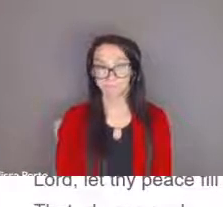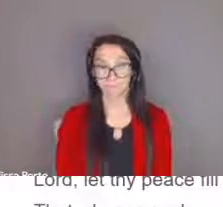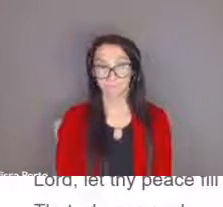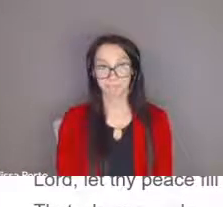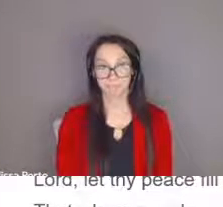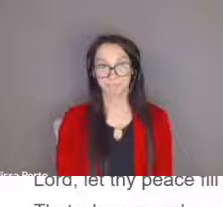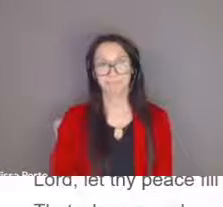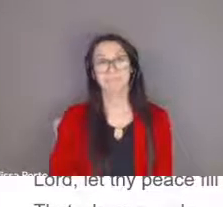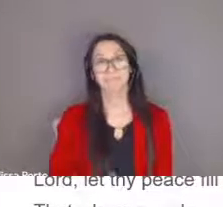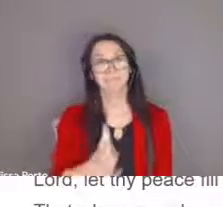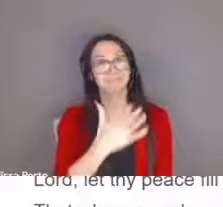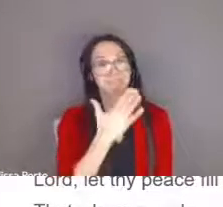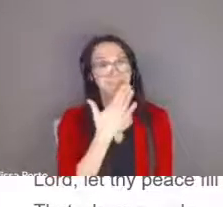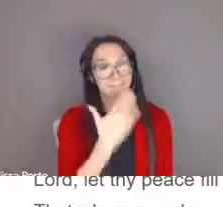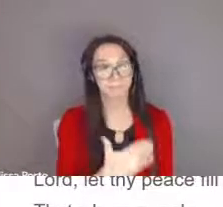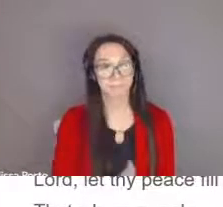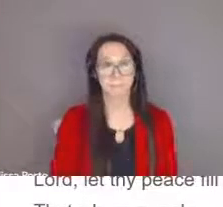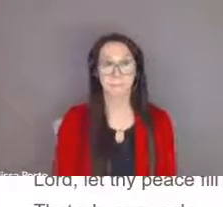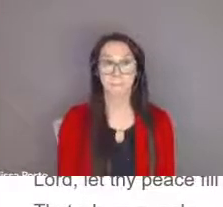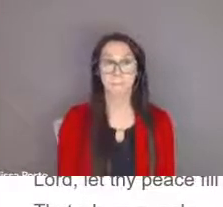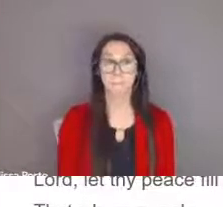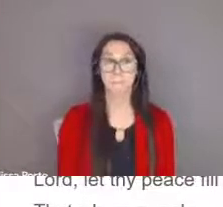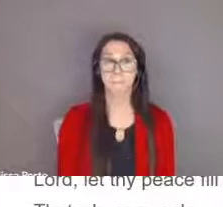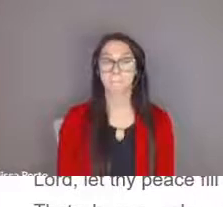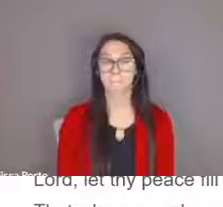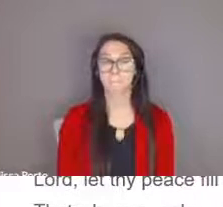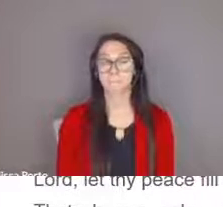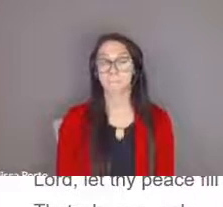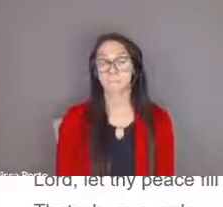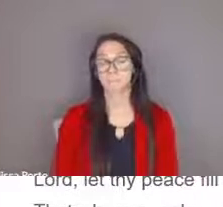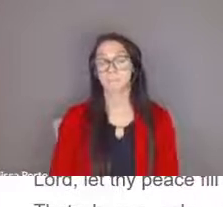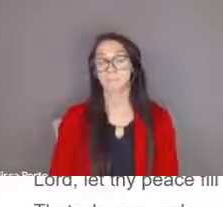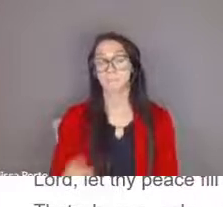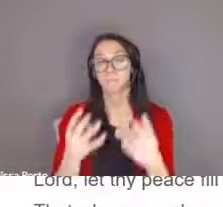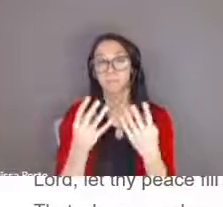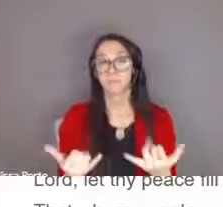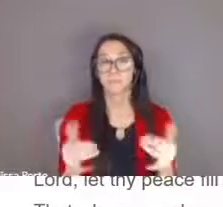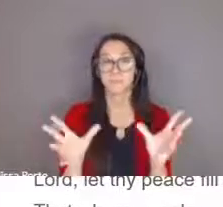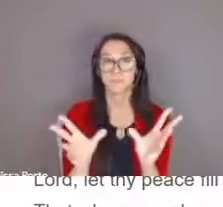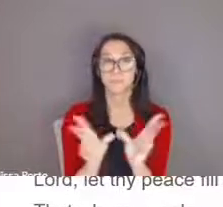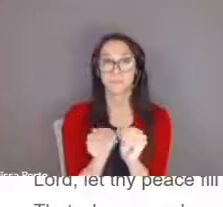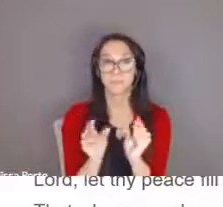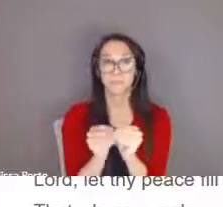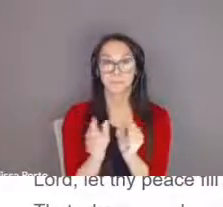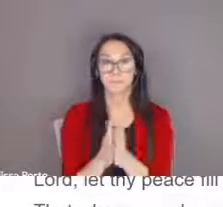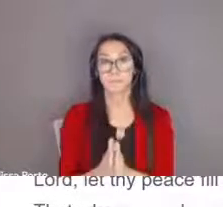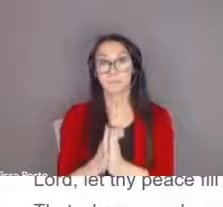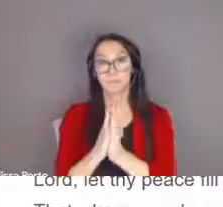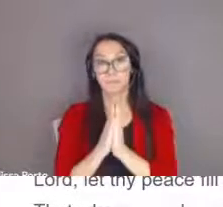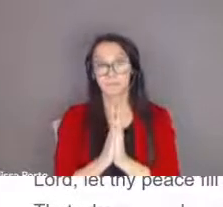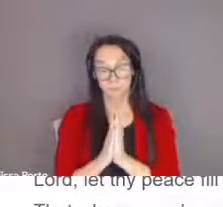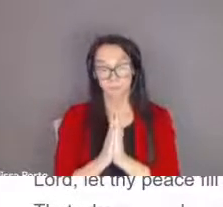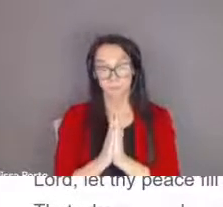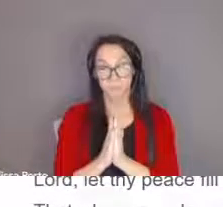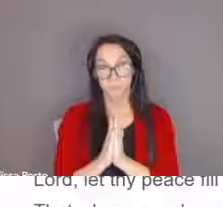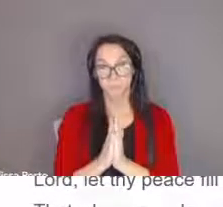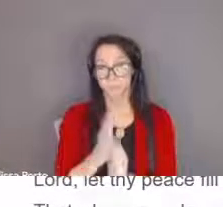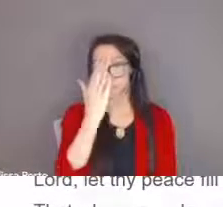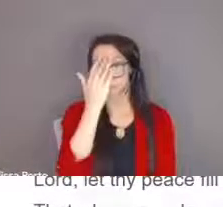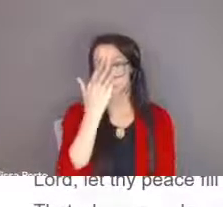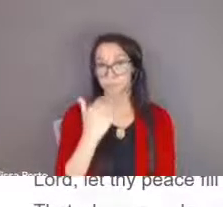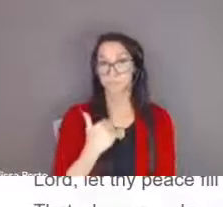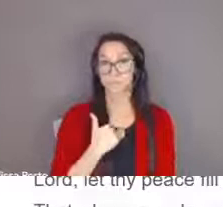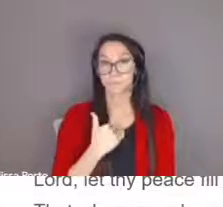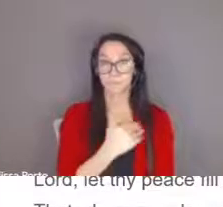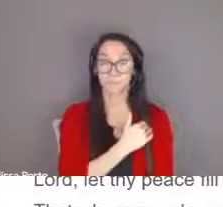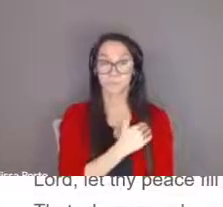thank you stephanie we would like to begin our meeting um this evening in prayer so please join me in the sign of our faith in the name of the father